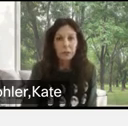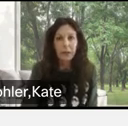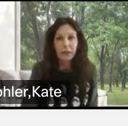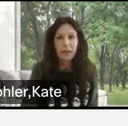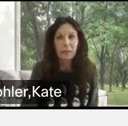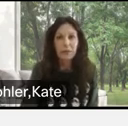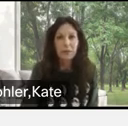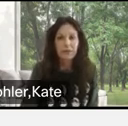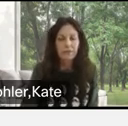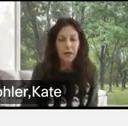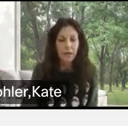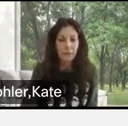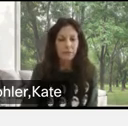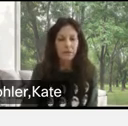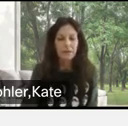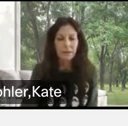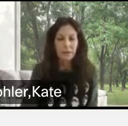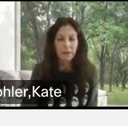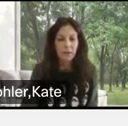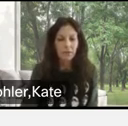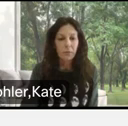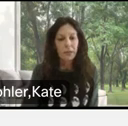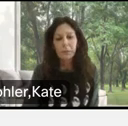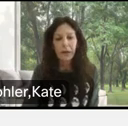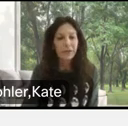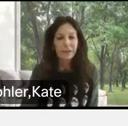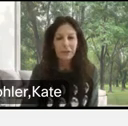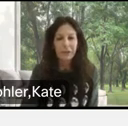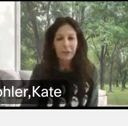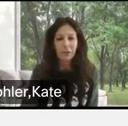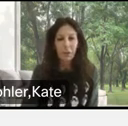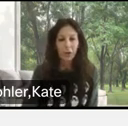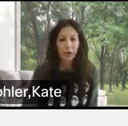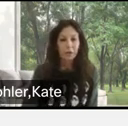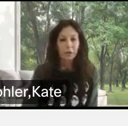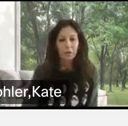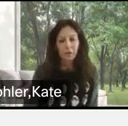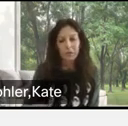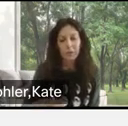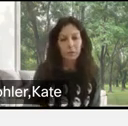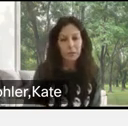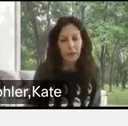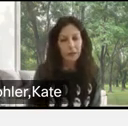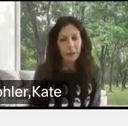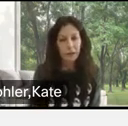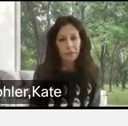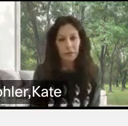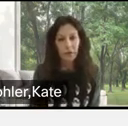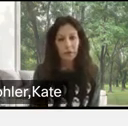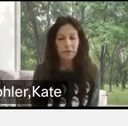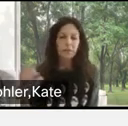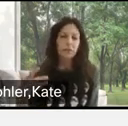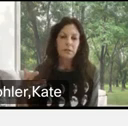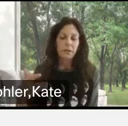special about an in person event that prevents it from being private or. Or to build solidarity,